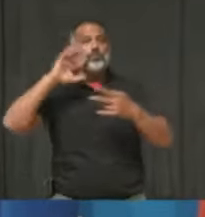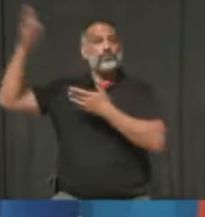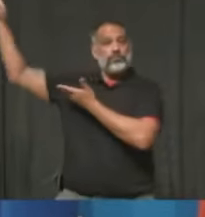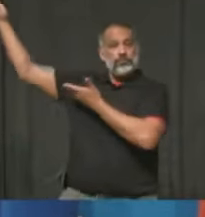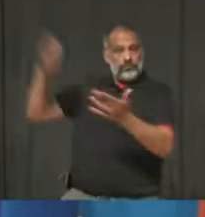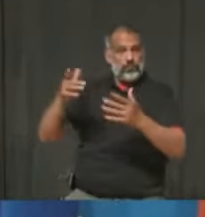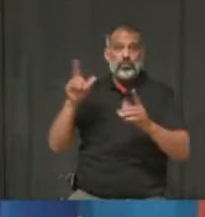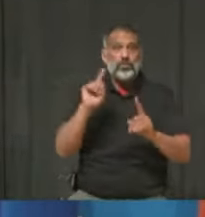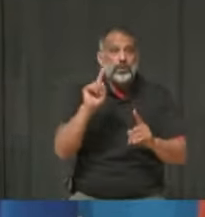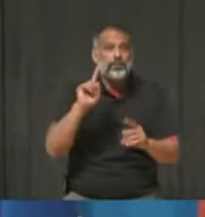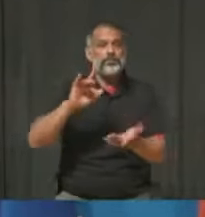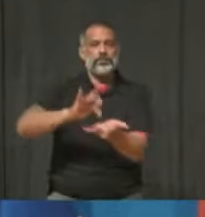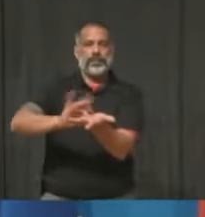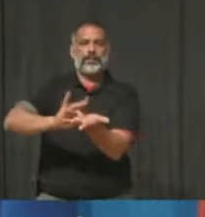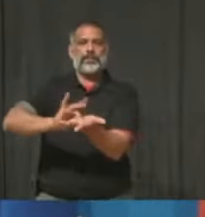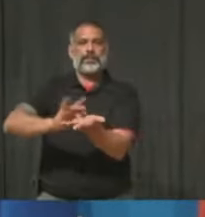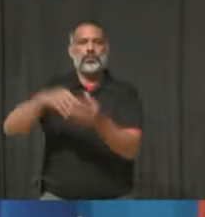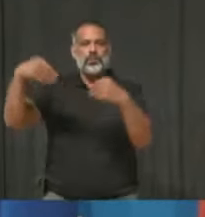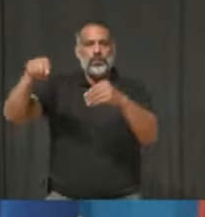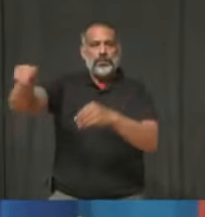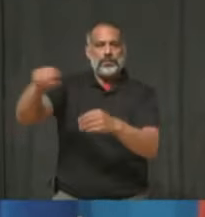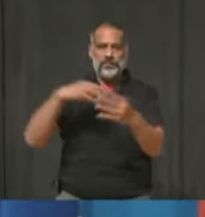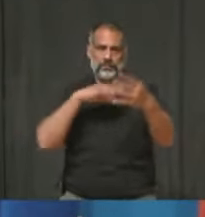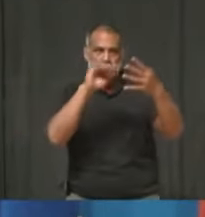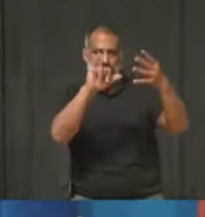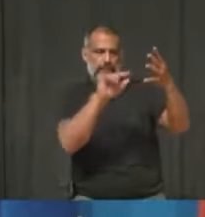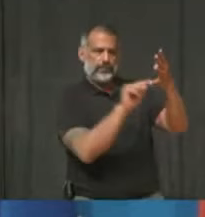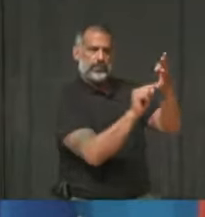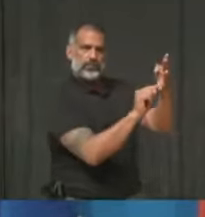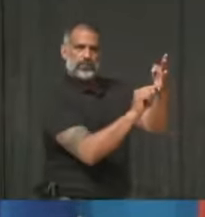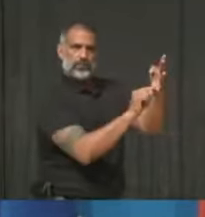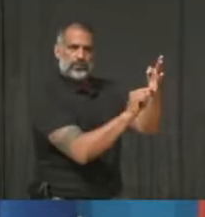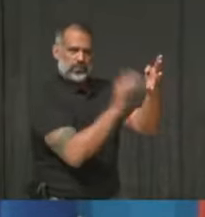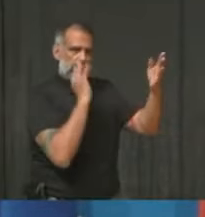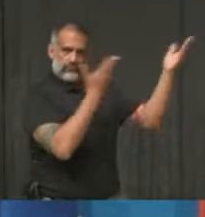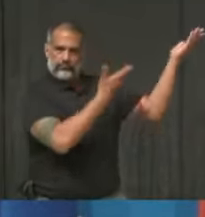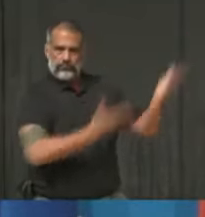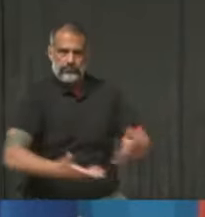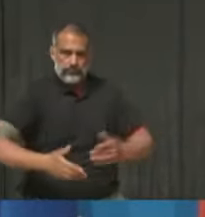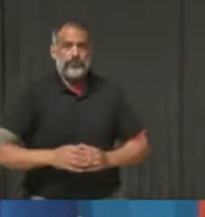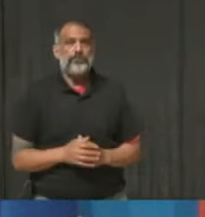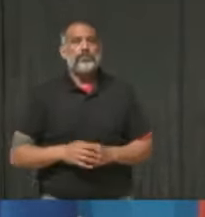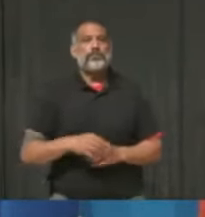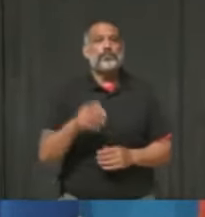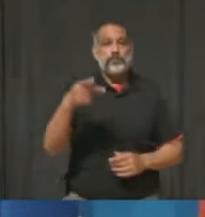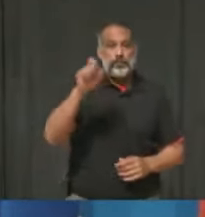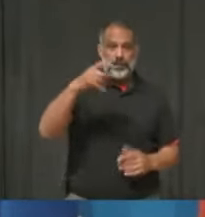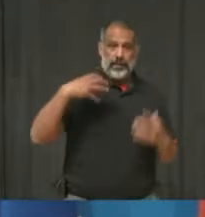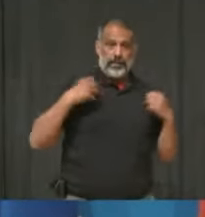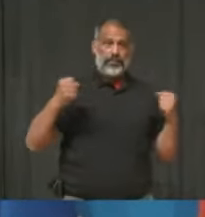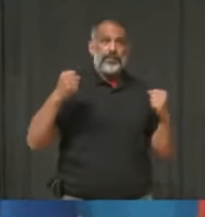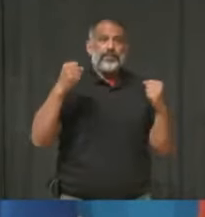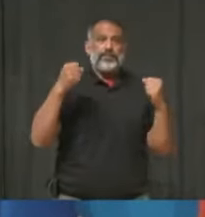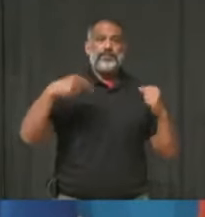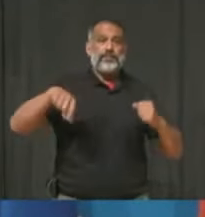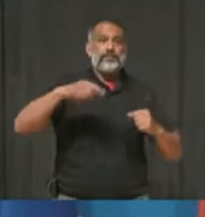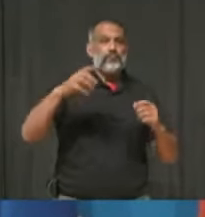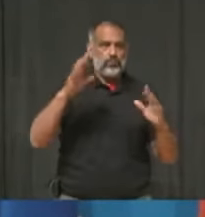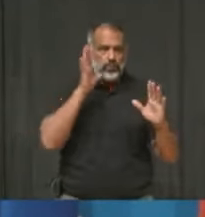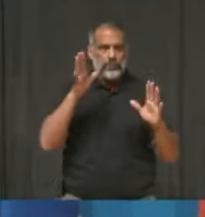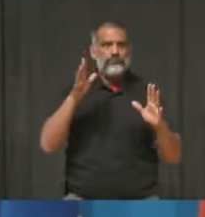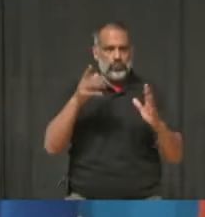pharmacies by the end of May. Peel Public Health is also launching an exciting new initiative